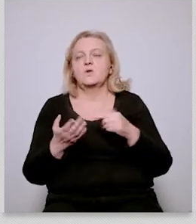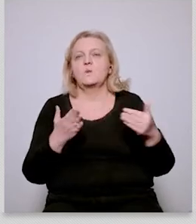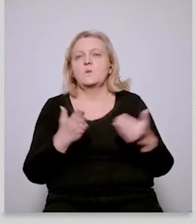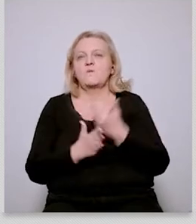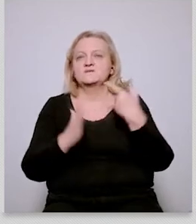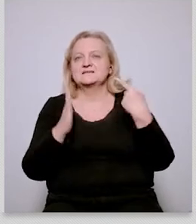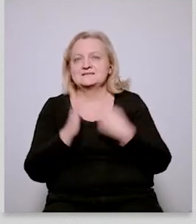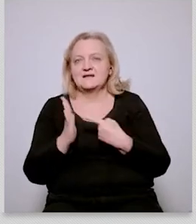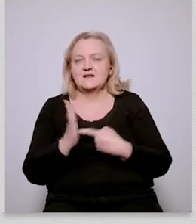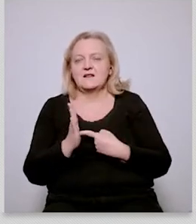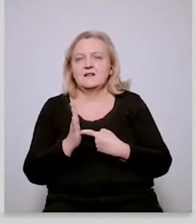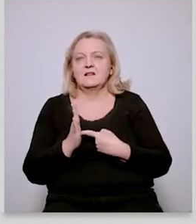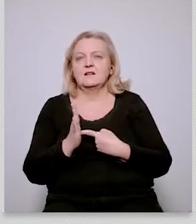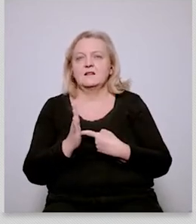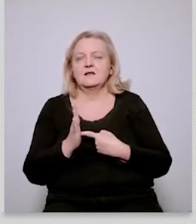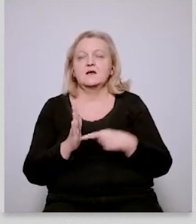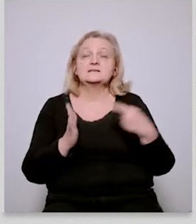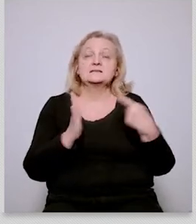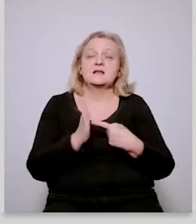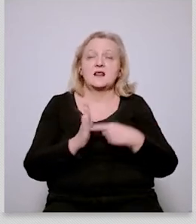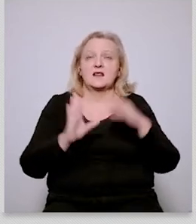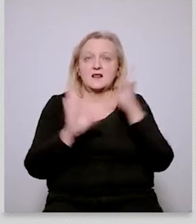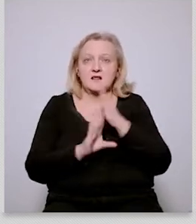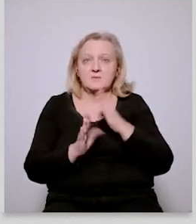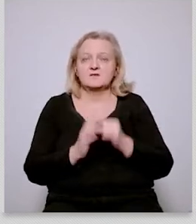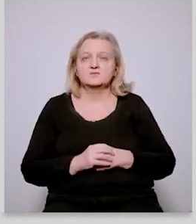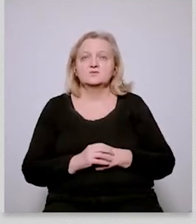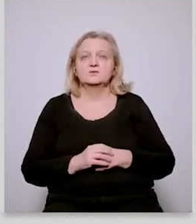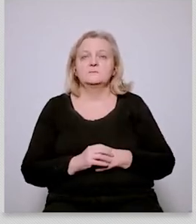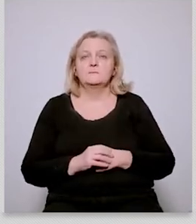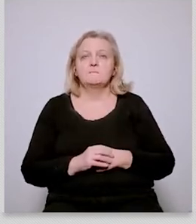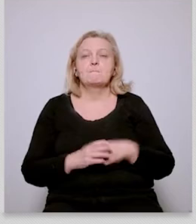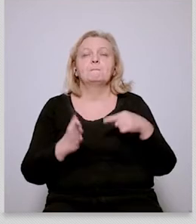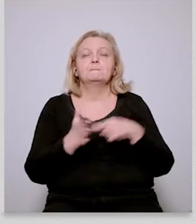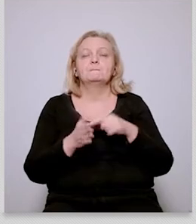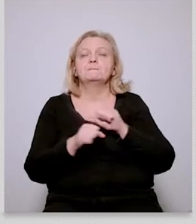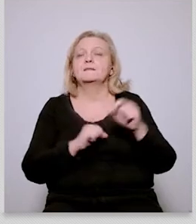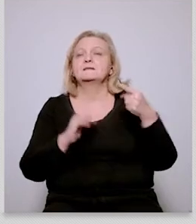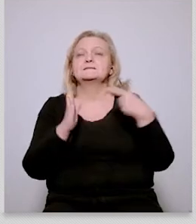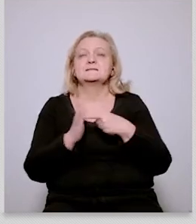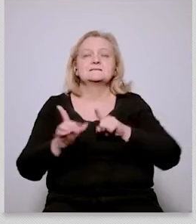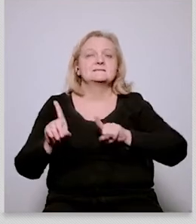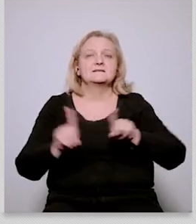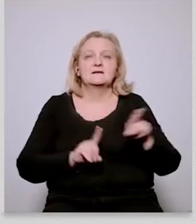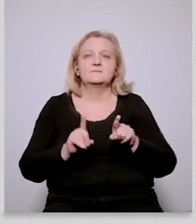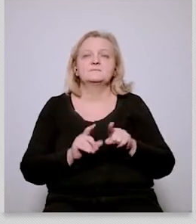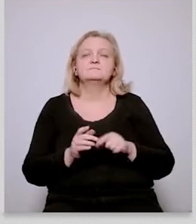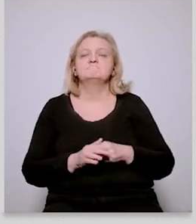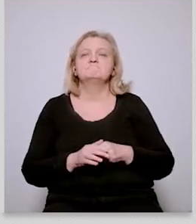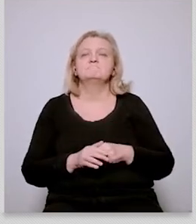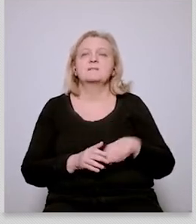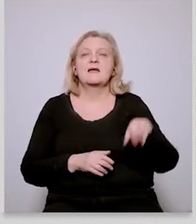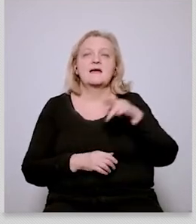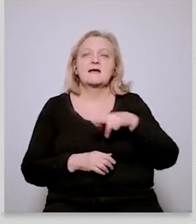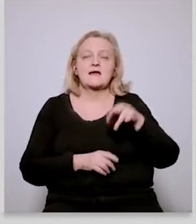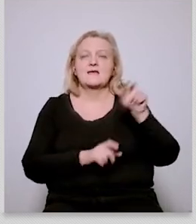55 percent 2030 i mean those are all european council endorsed targets so all of the countries i mean have been on board okay poland have